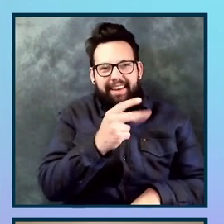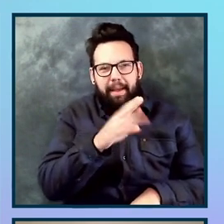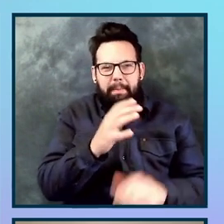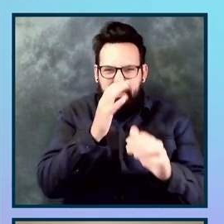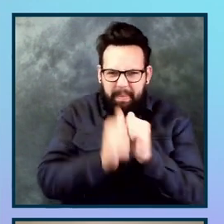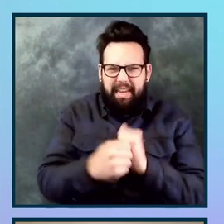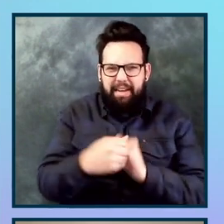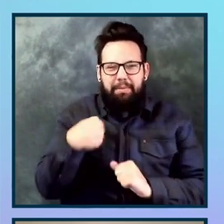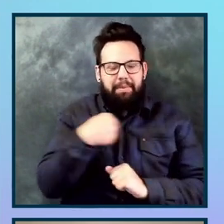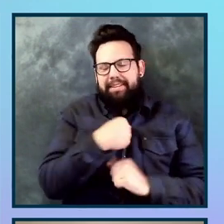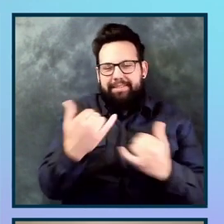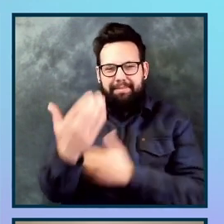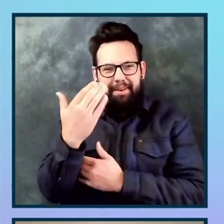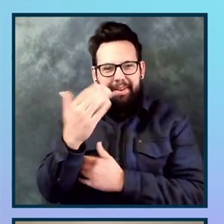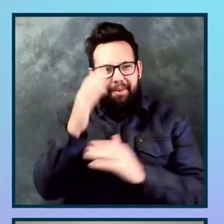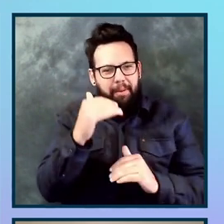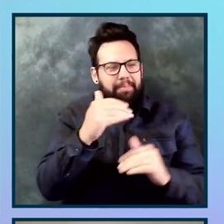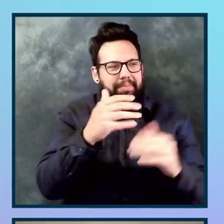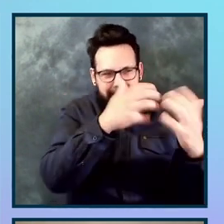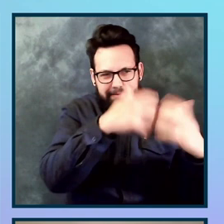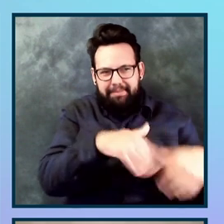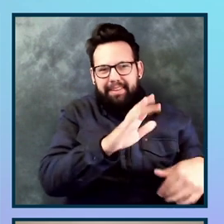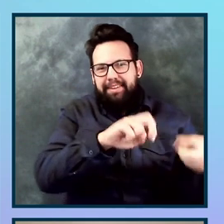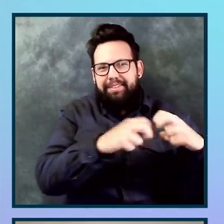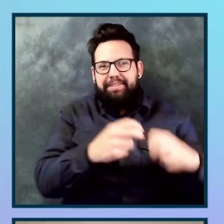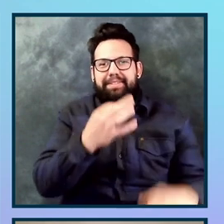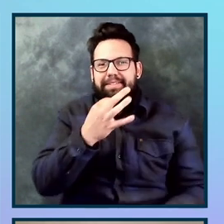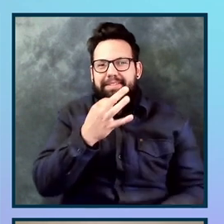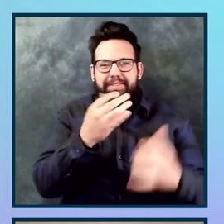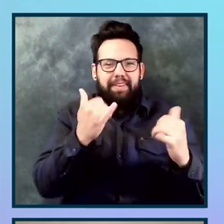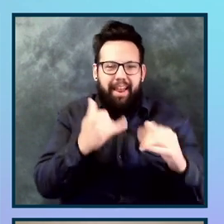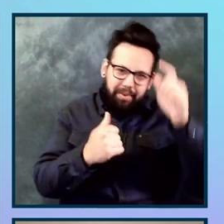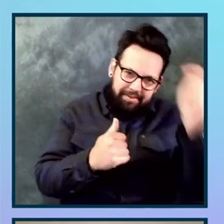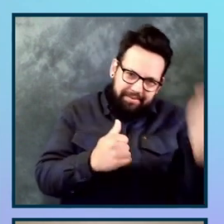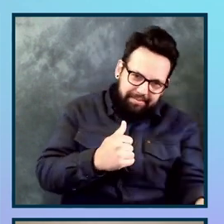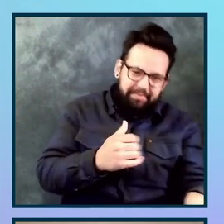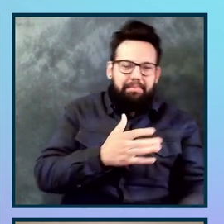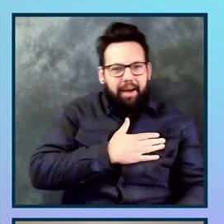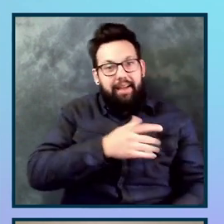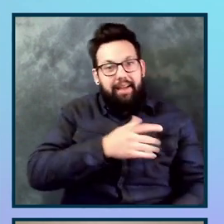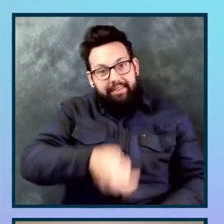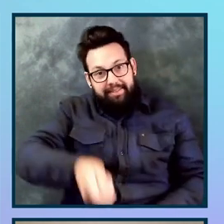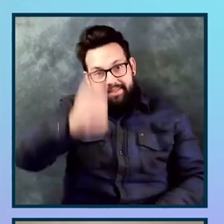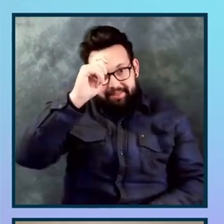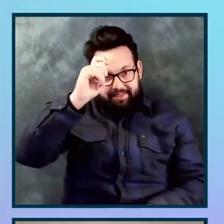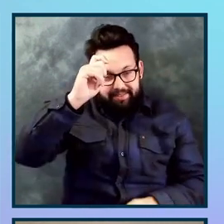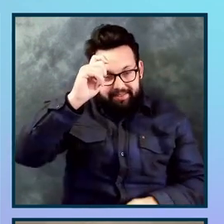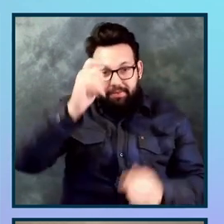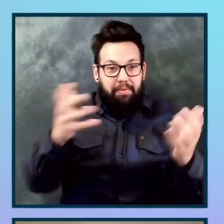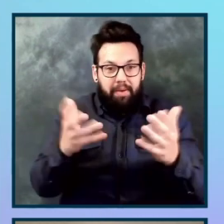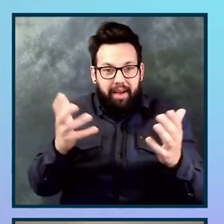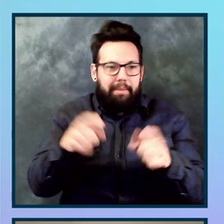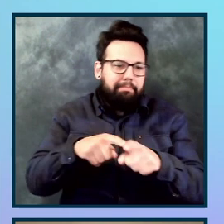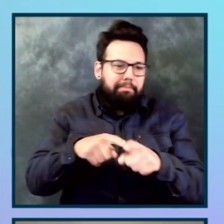resolve the issue soon. Um, so I'm going to put my, uh, my organization, what would that be? My SME, my QA, my PO hat